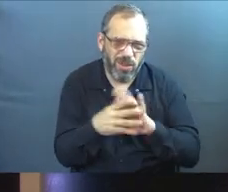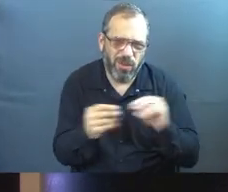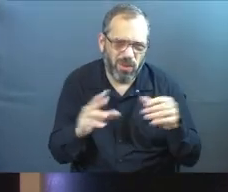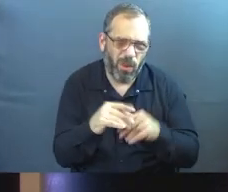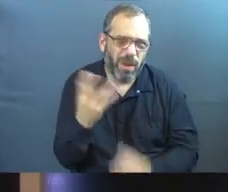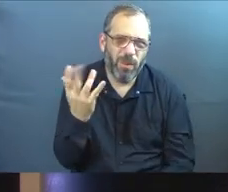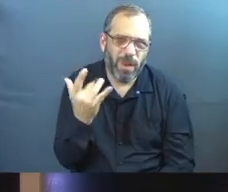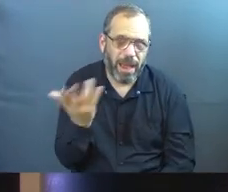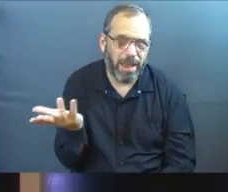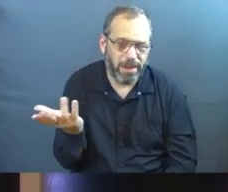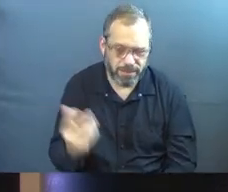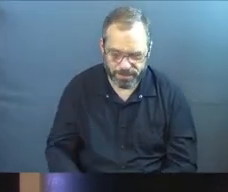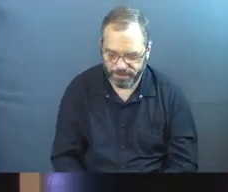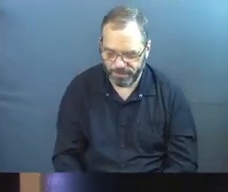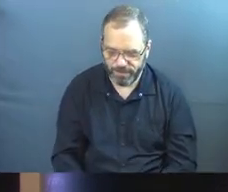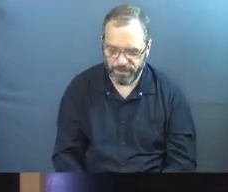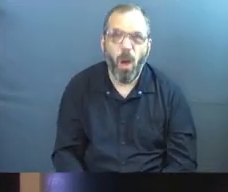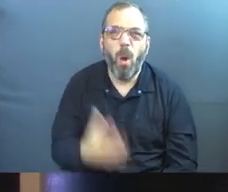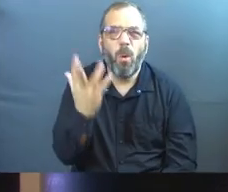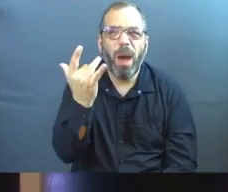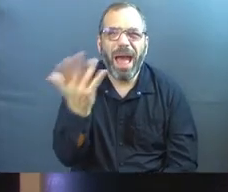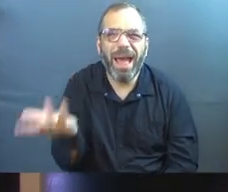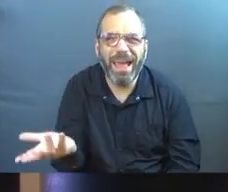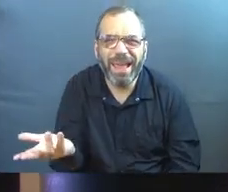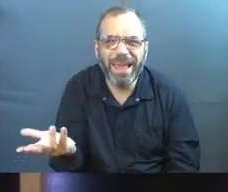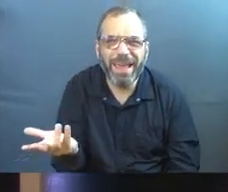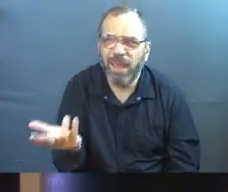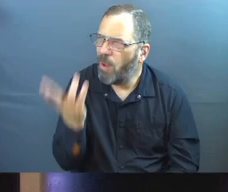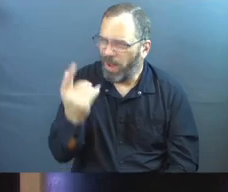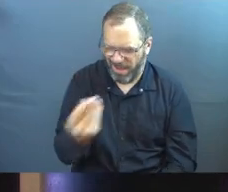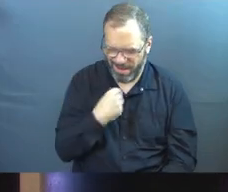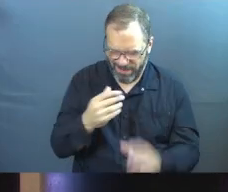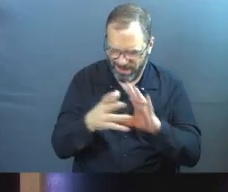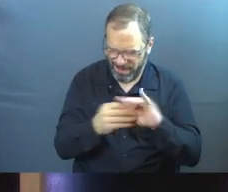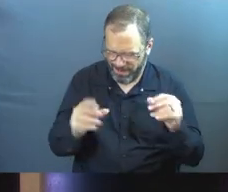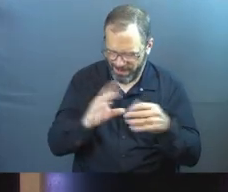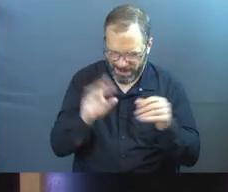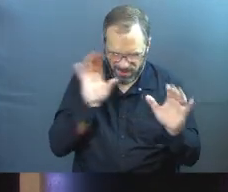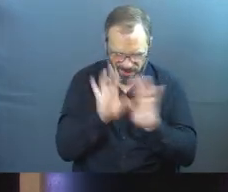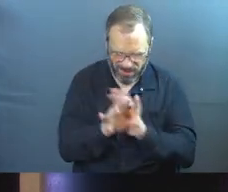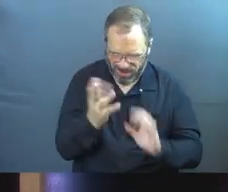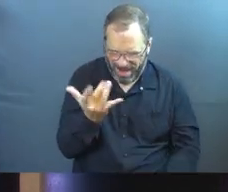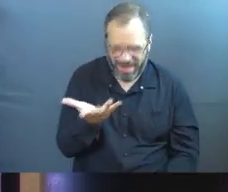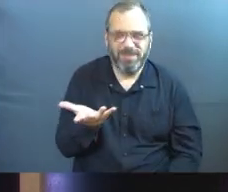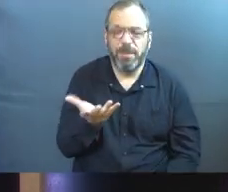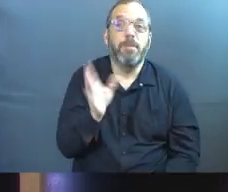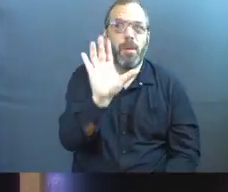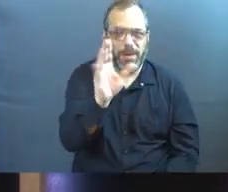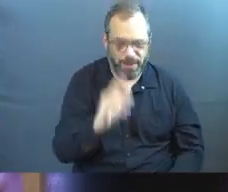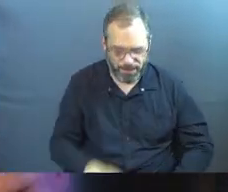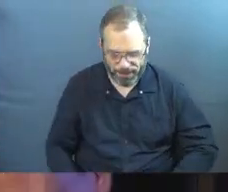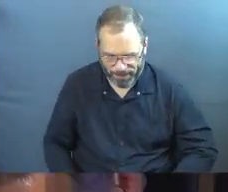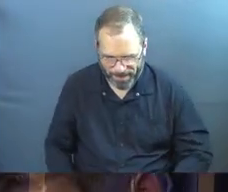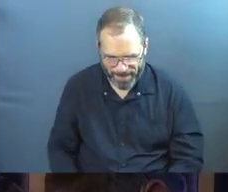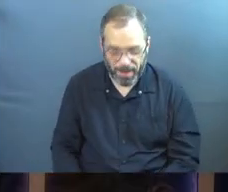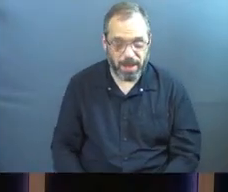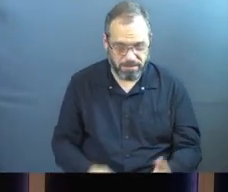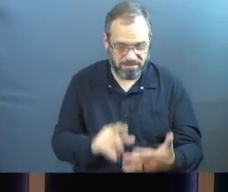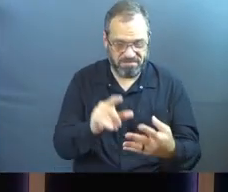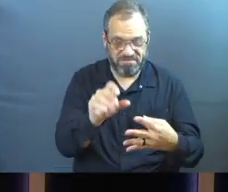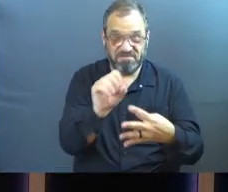parable. Why Jesus? Why give us this picture? So I'm going to give you some guesses